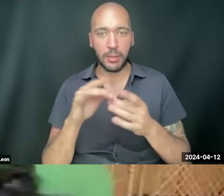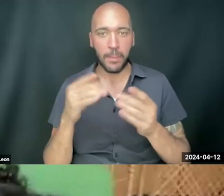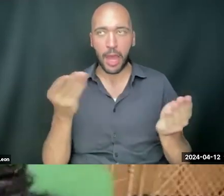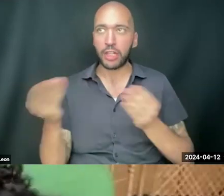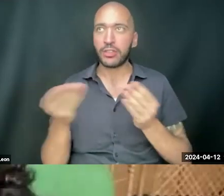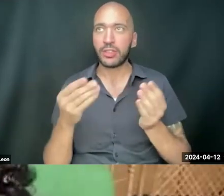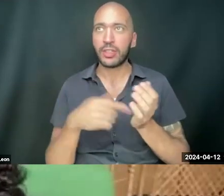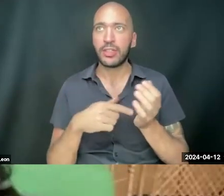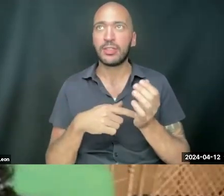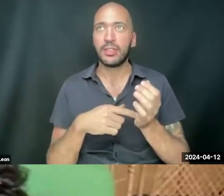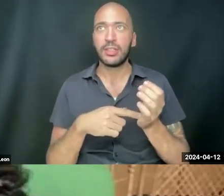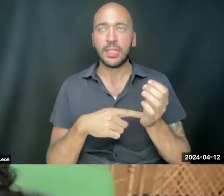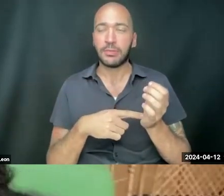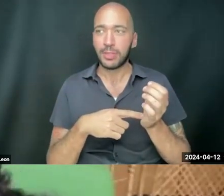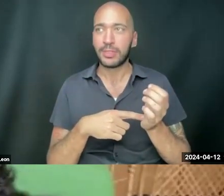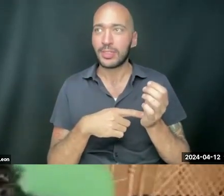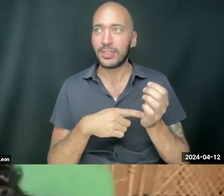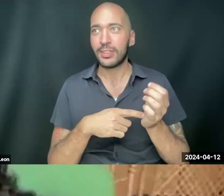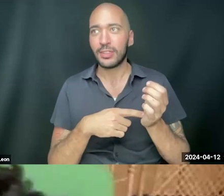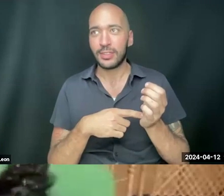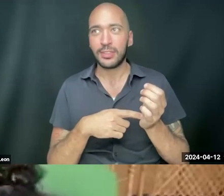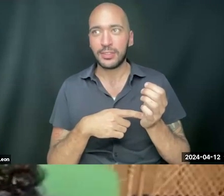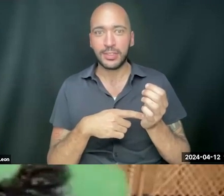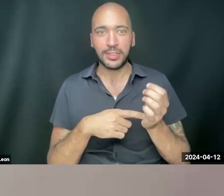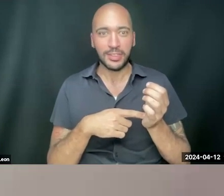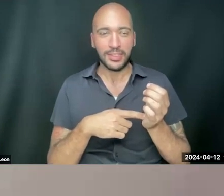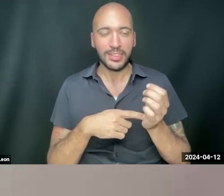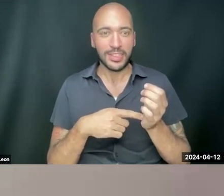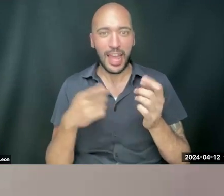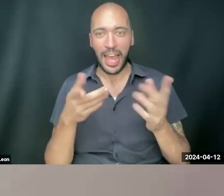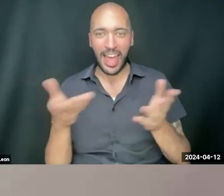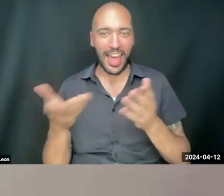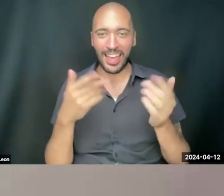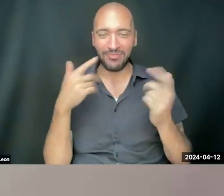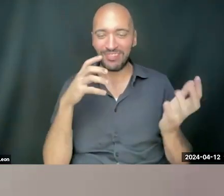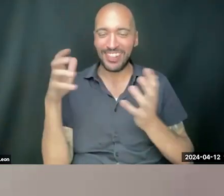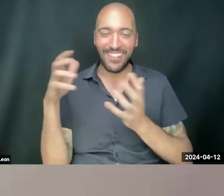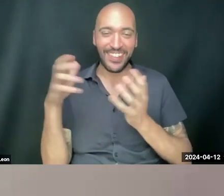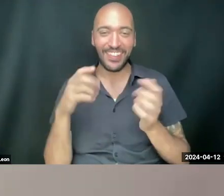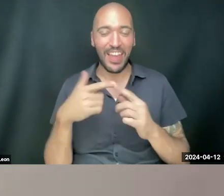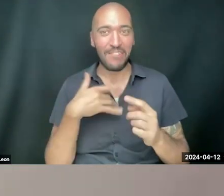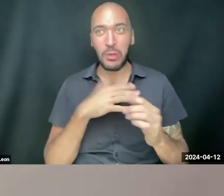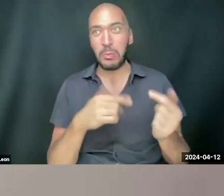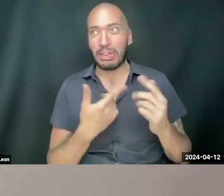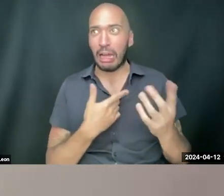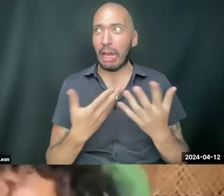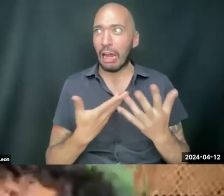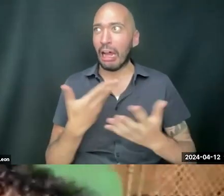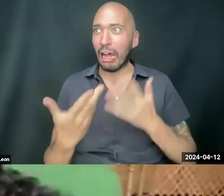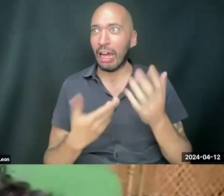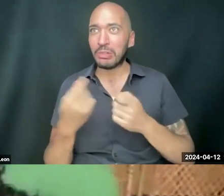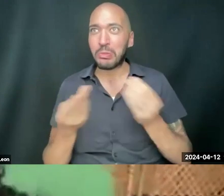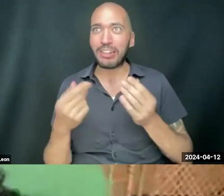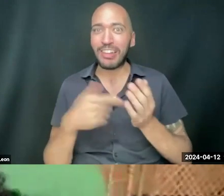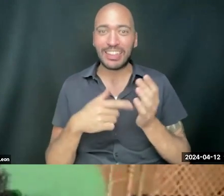You know, we really should have got to moderate this part, too. You know what I'm talking about in I was feeling your pain. I was like, oh,